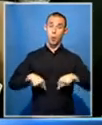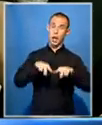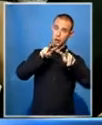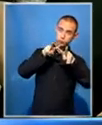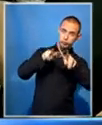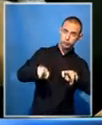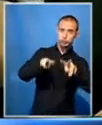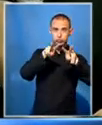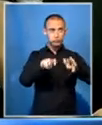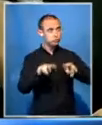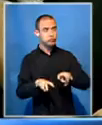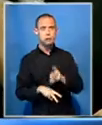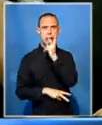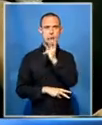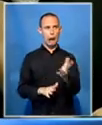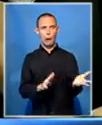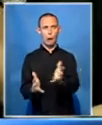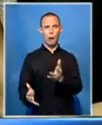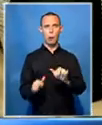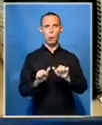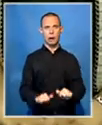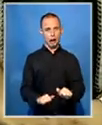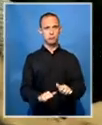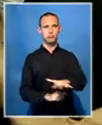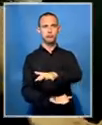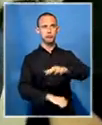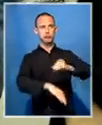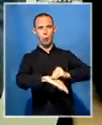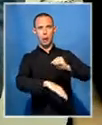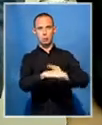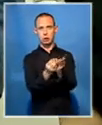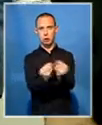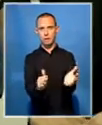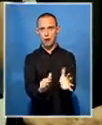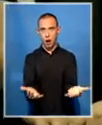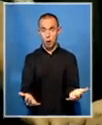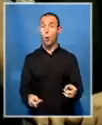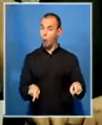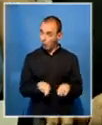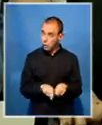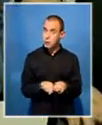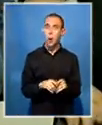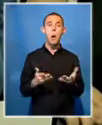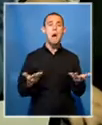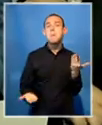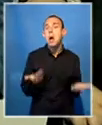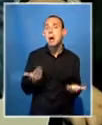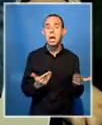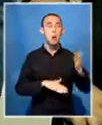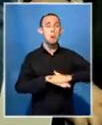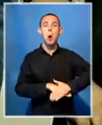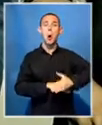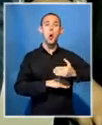will then be a plan worked out and as you have suggested, that would also include some compromises in terms of